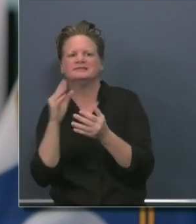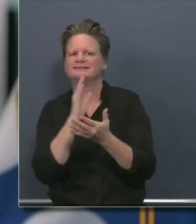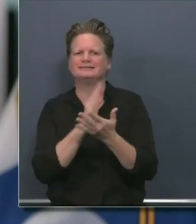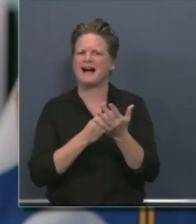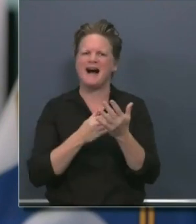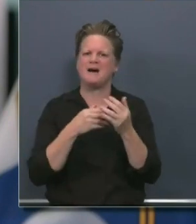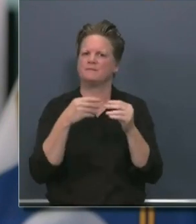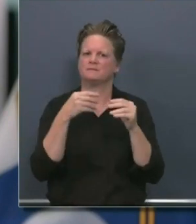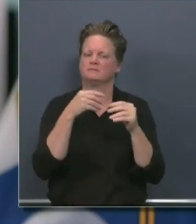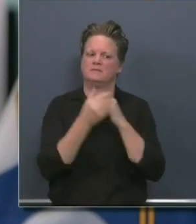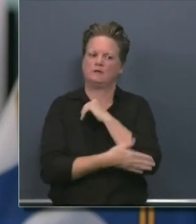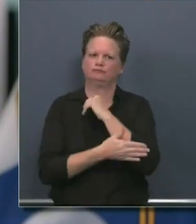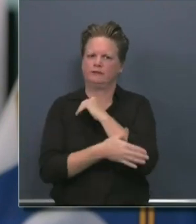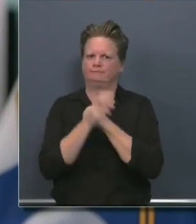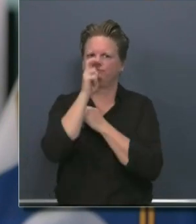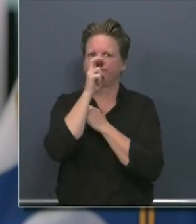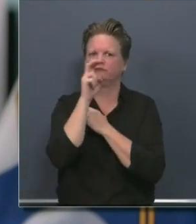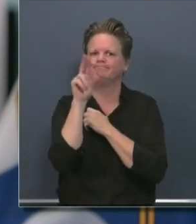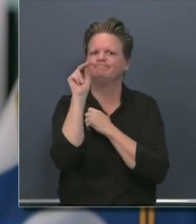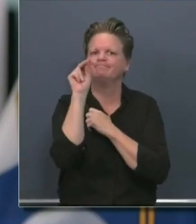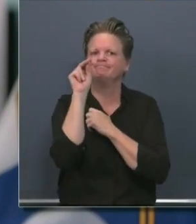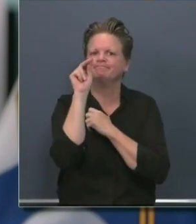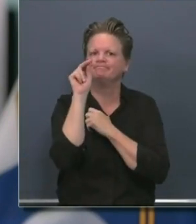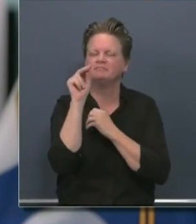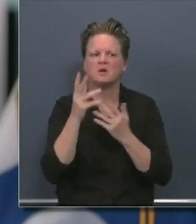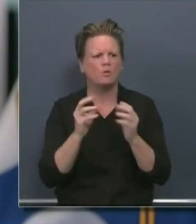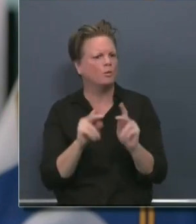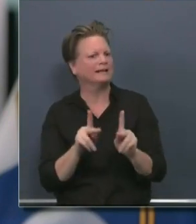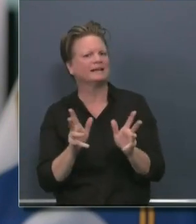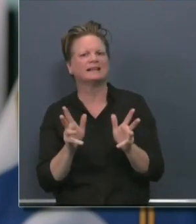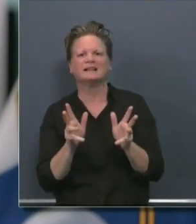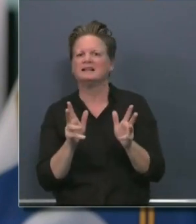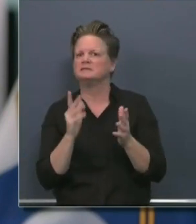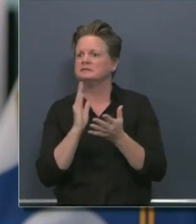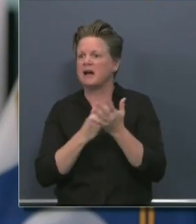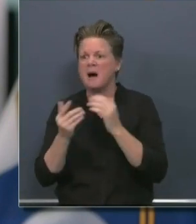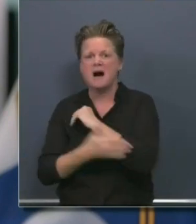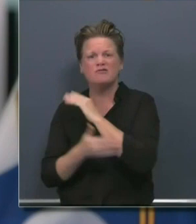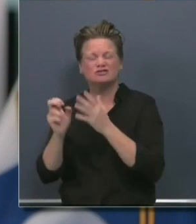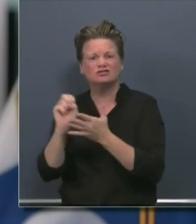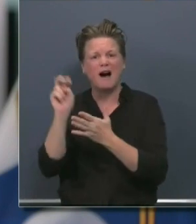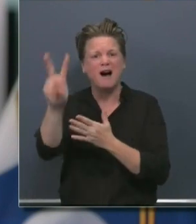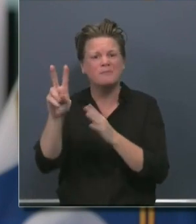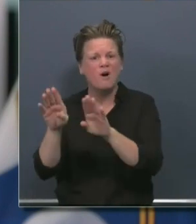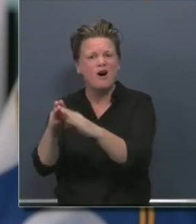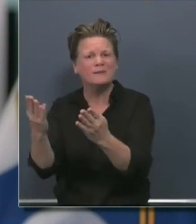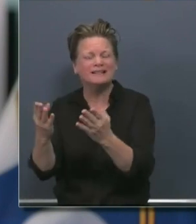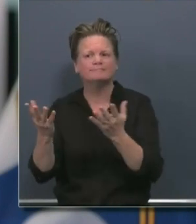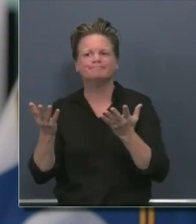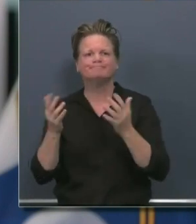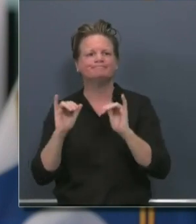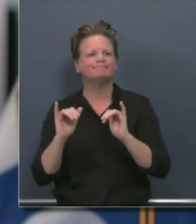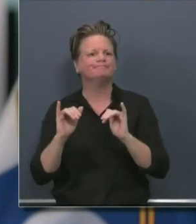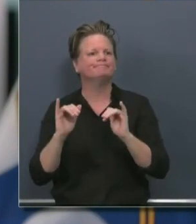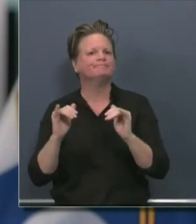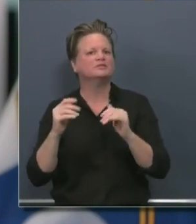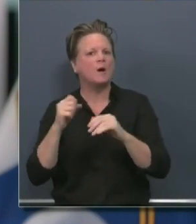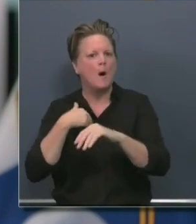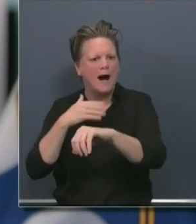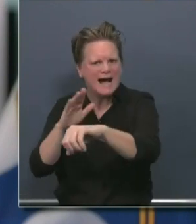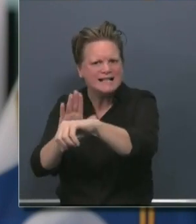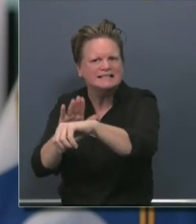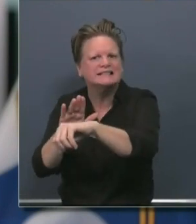respect. And, uh, if they jump ahead, uh, we'll continue to use the tools that many local governments have already been